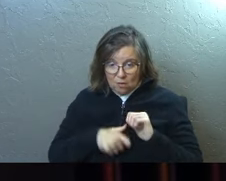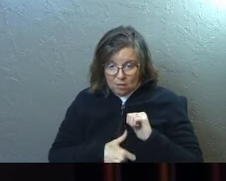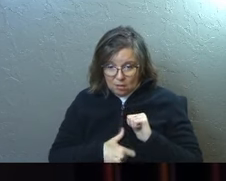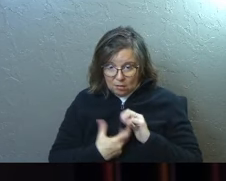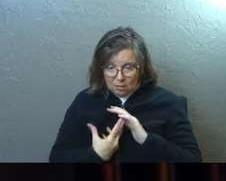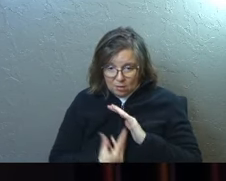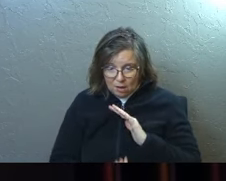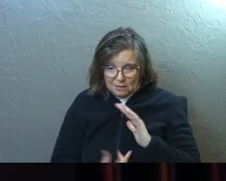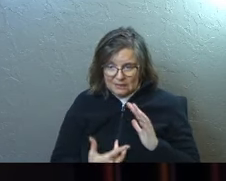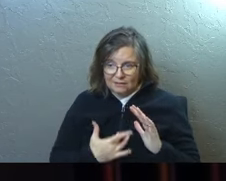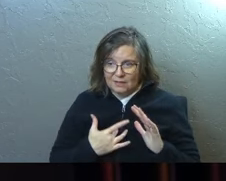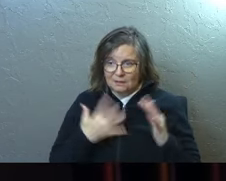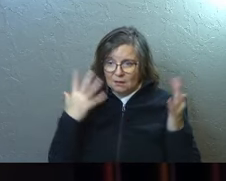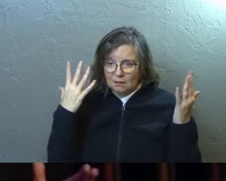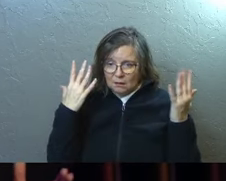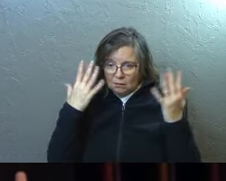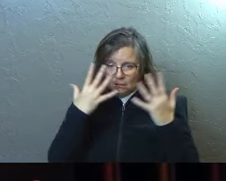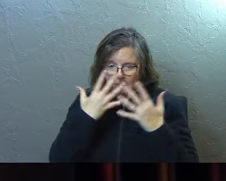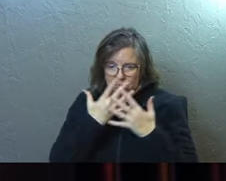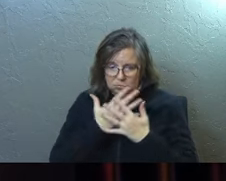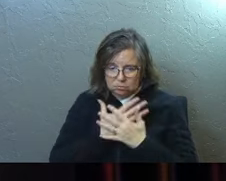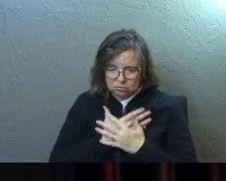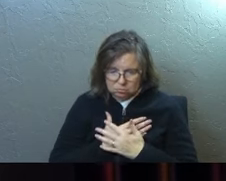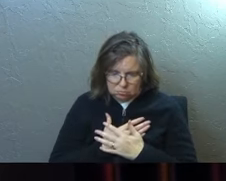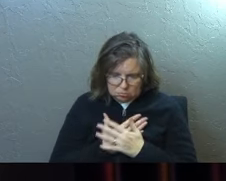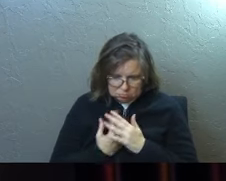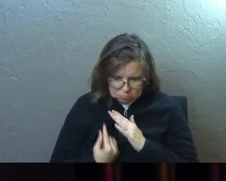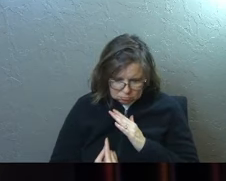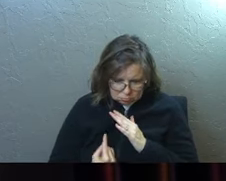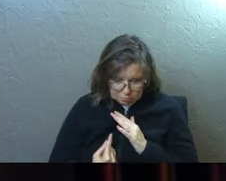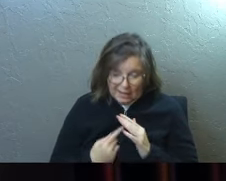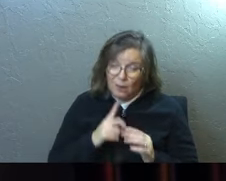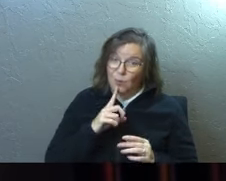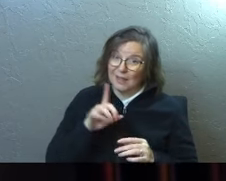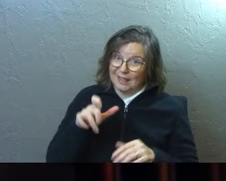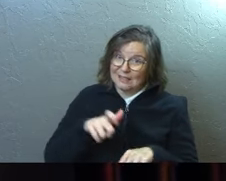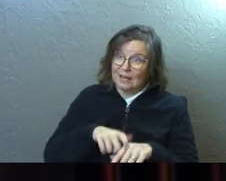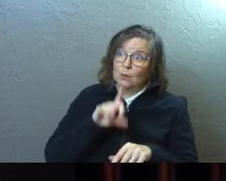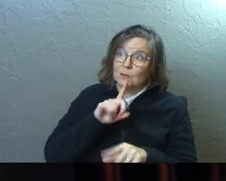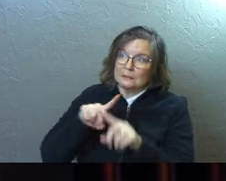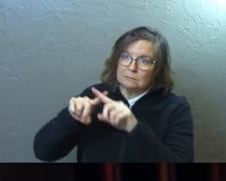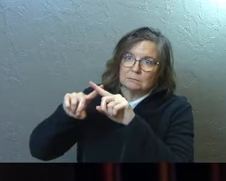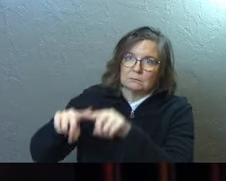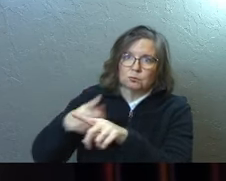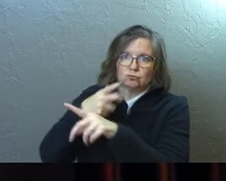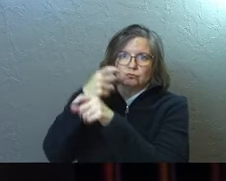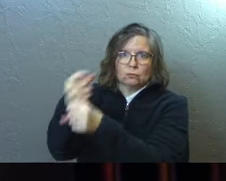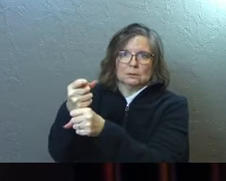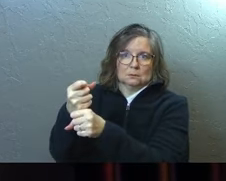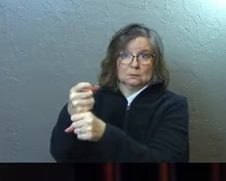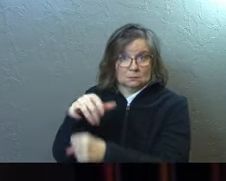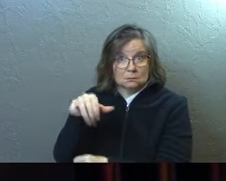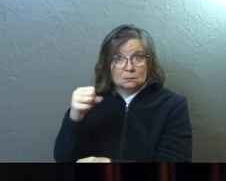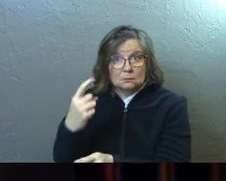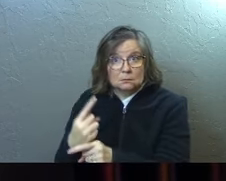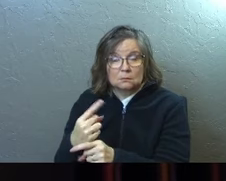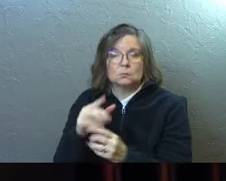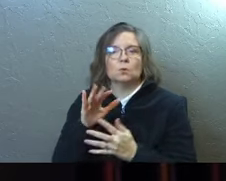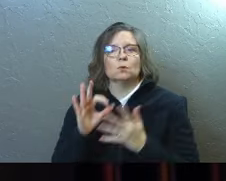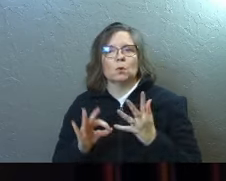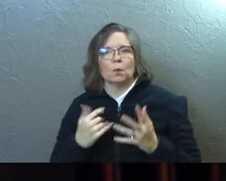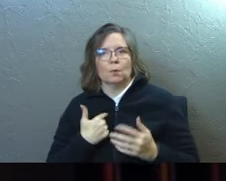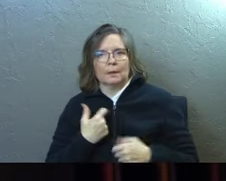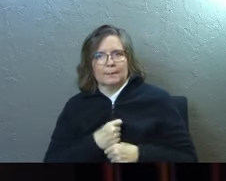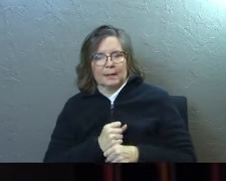all the lights have gone out. And that's when we really have to trust him. Yes. Yeah. So it's a choice that we make.